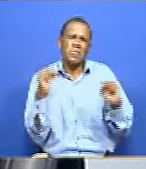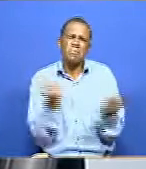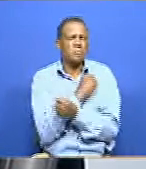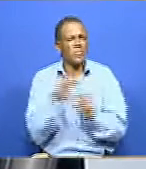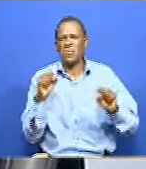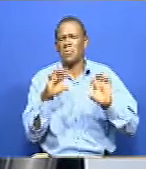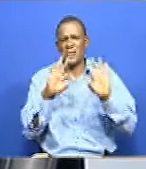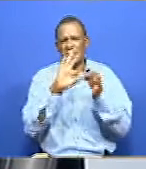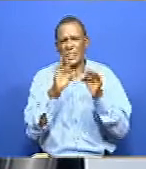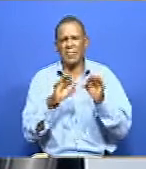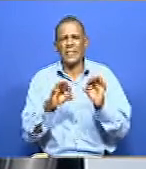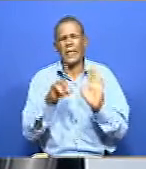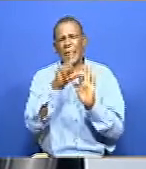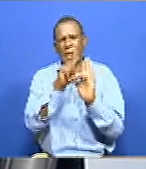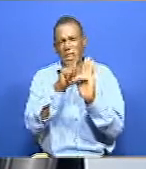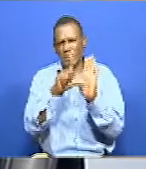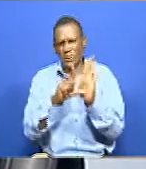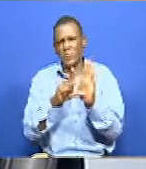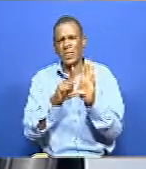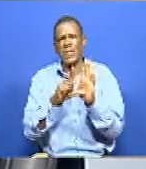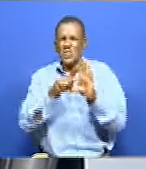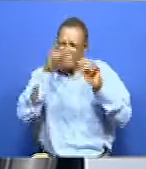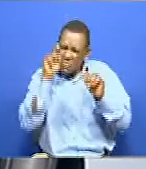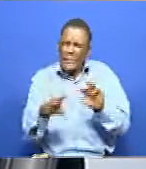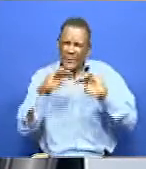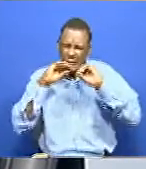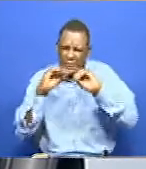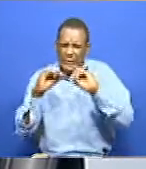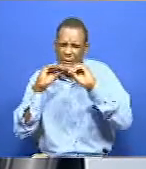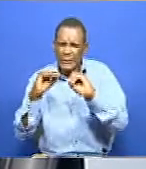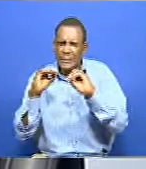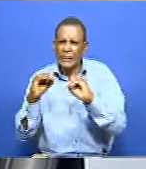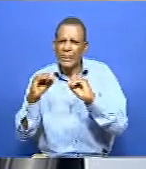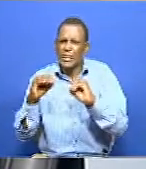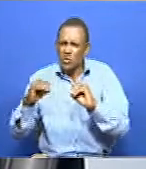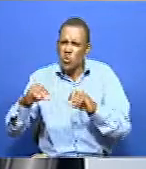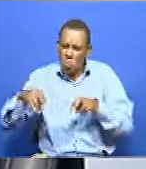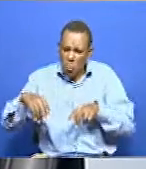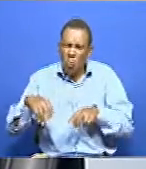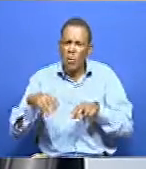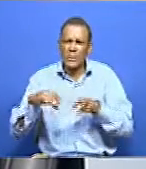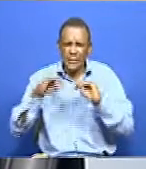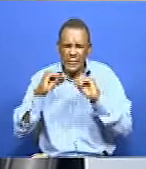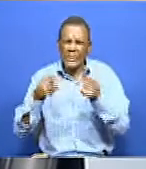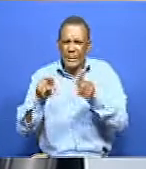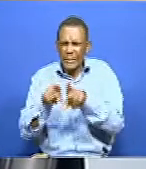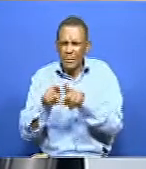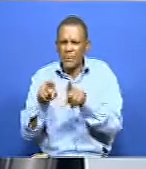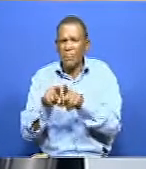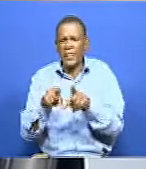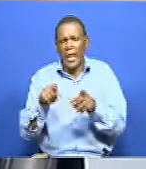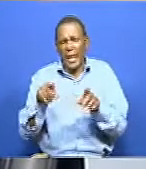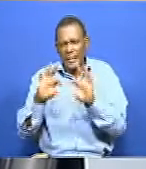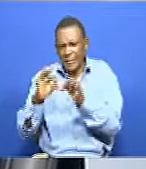a lesson. need to teach that lesson. That minority, you know, go hand in hand with what, with interpretation.